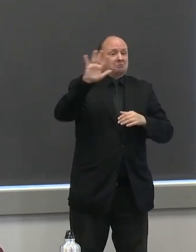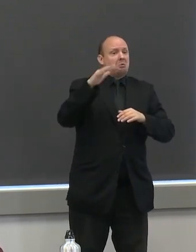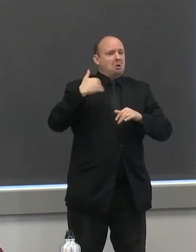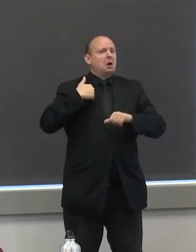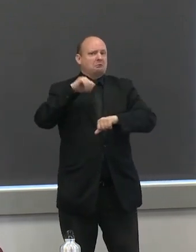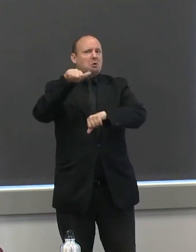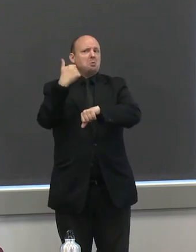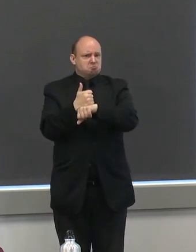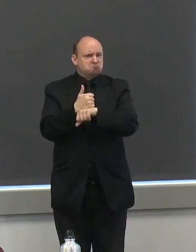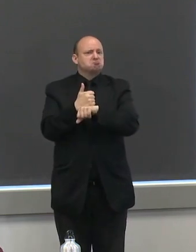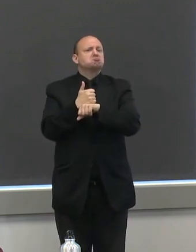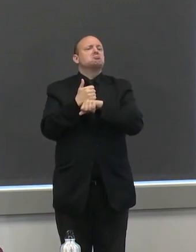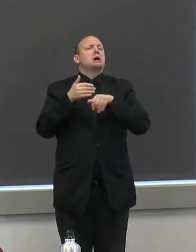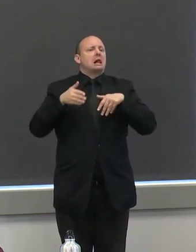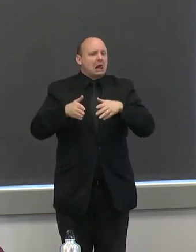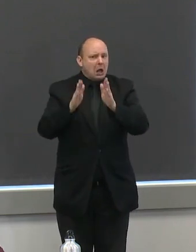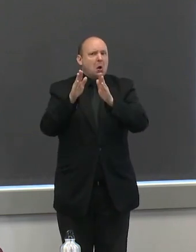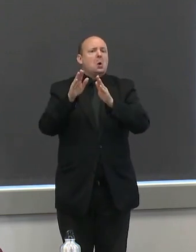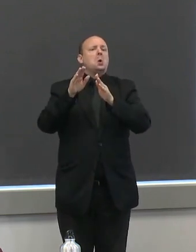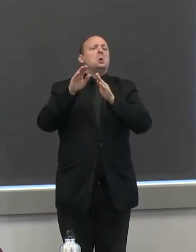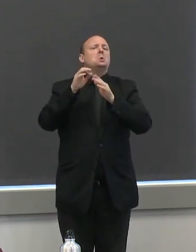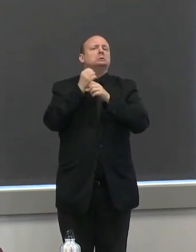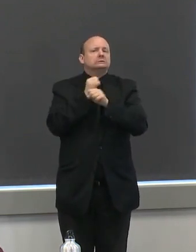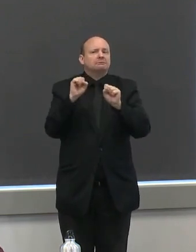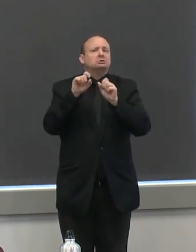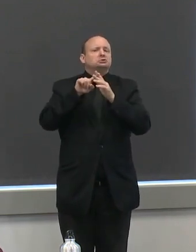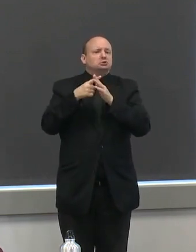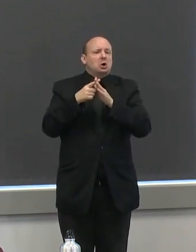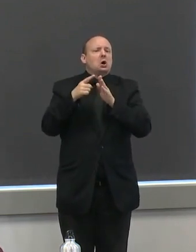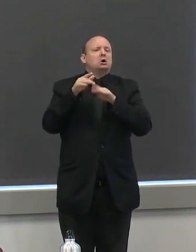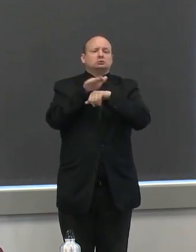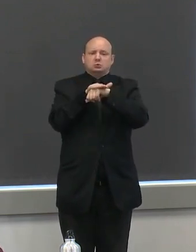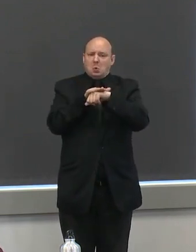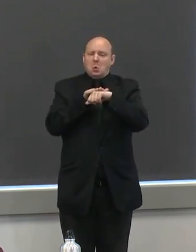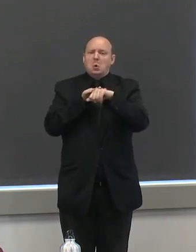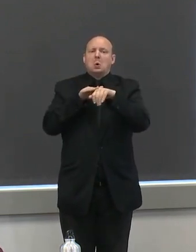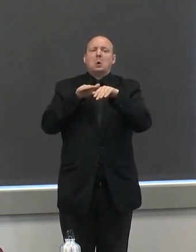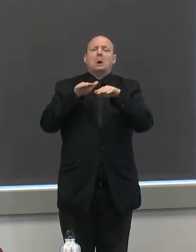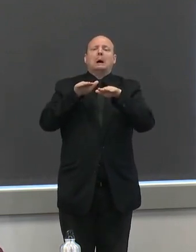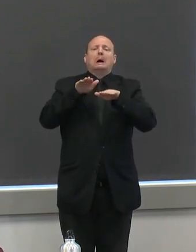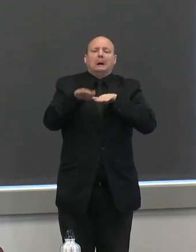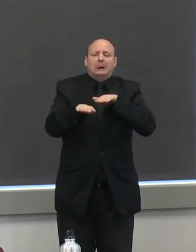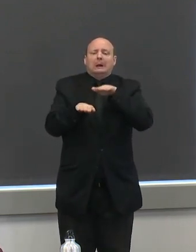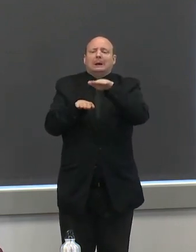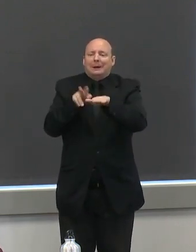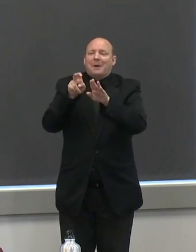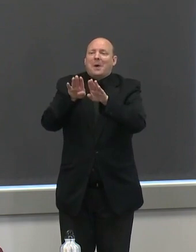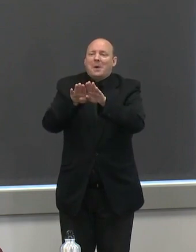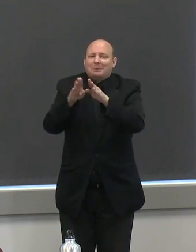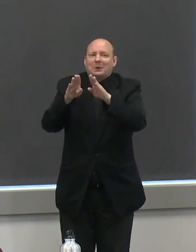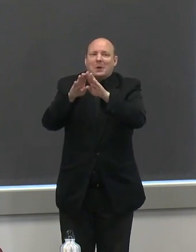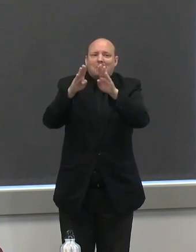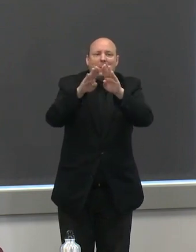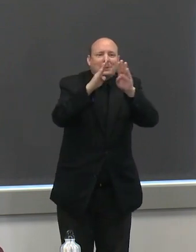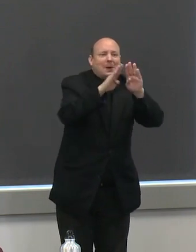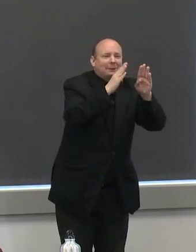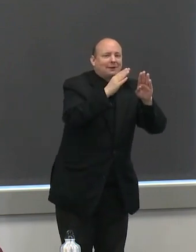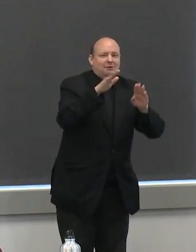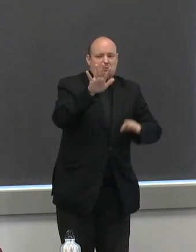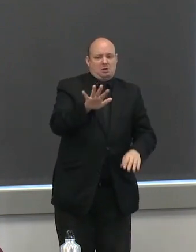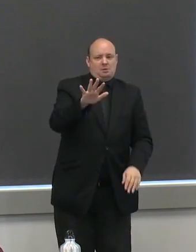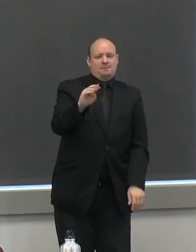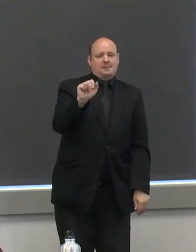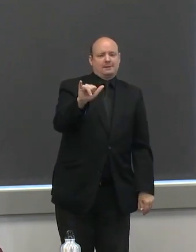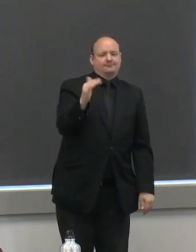that would enable us to safely and slowly begin the reopening process on may 15th for